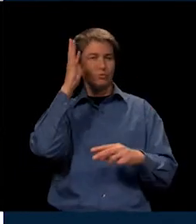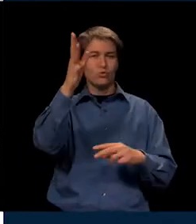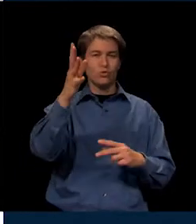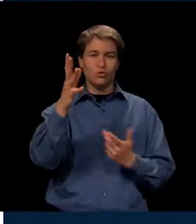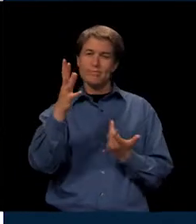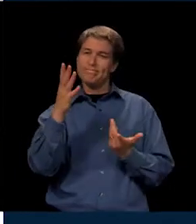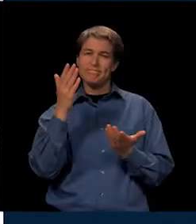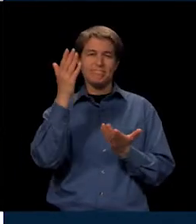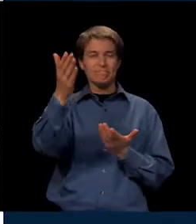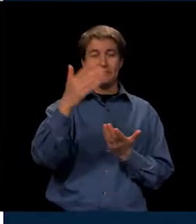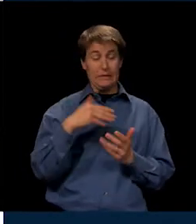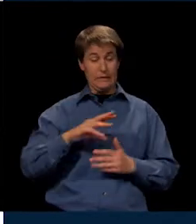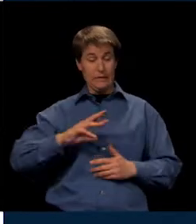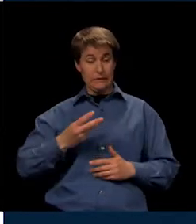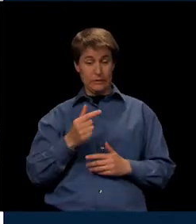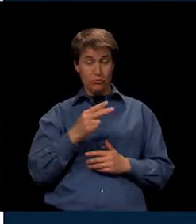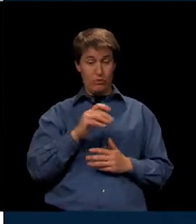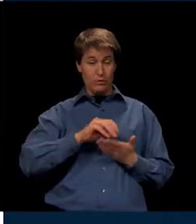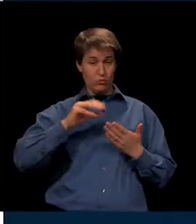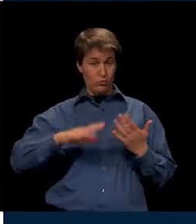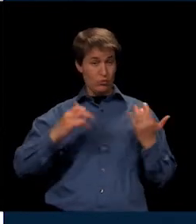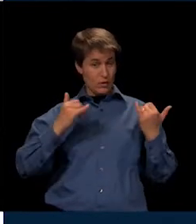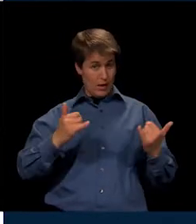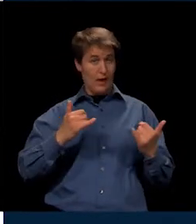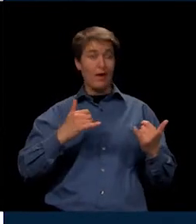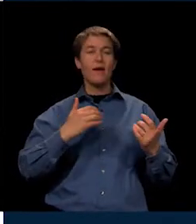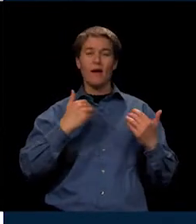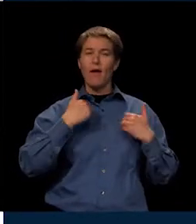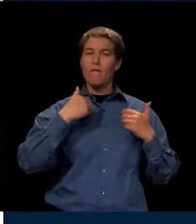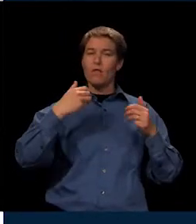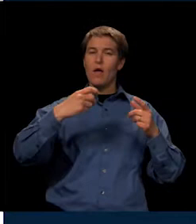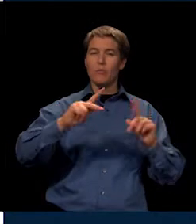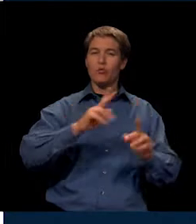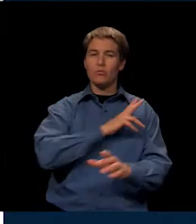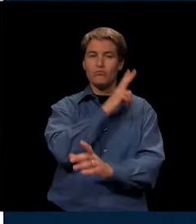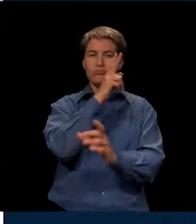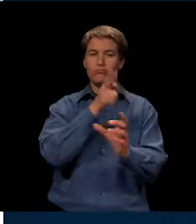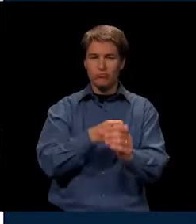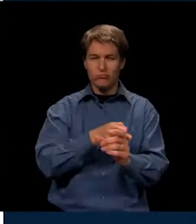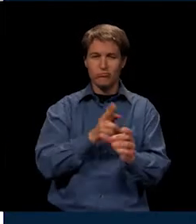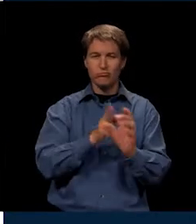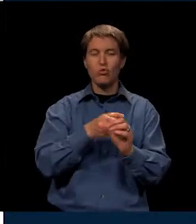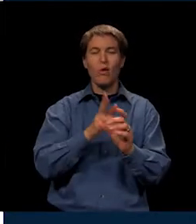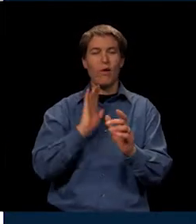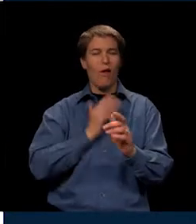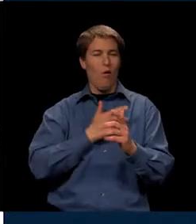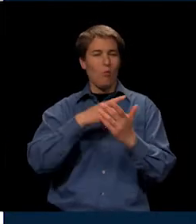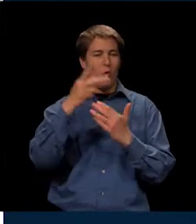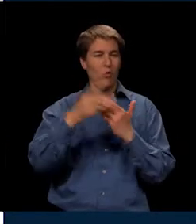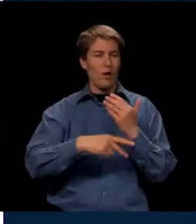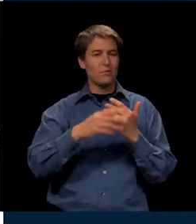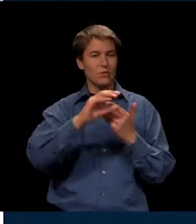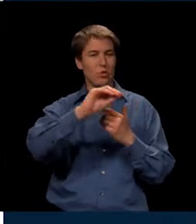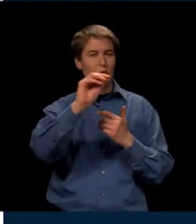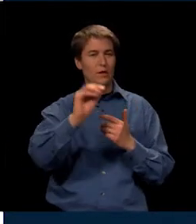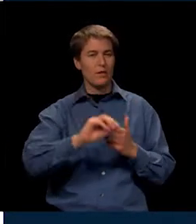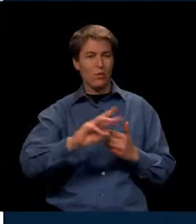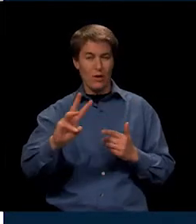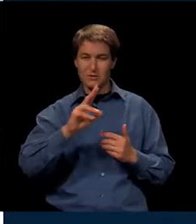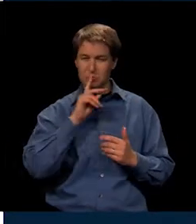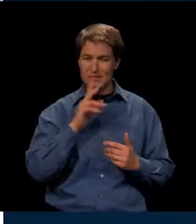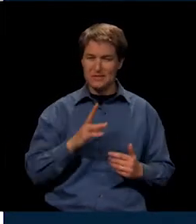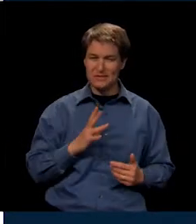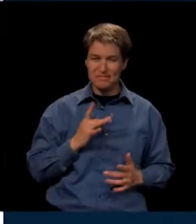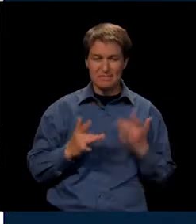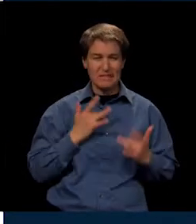ahead. Those sixth graders today have an opportunity to join in our programs here at Olathe West. And won't that be exciting?